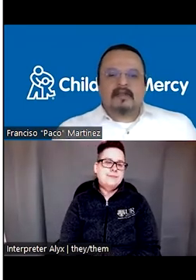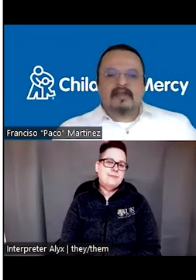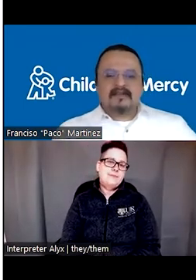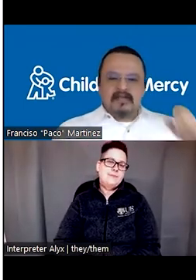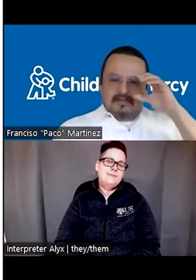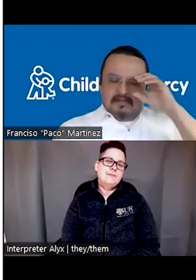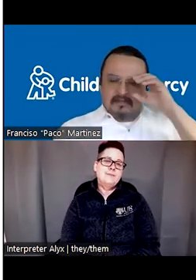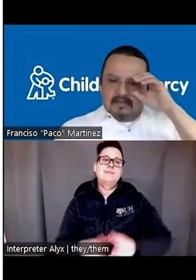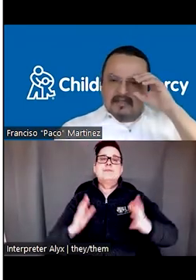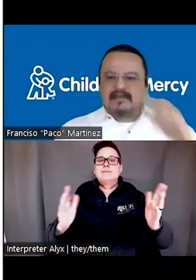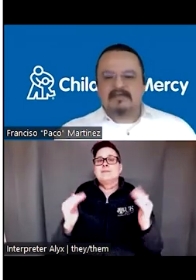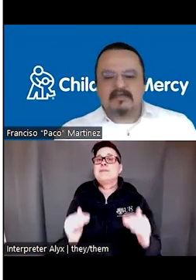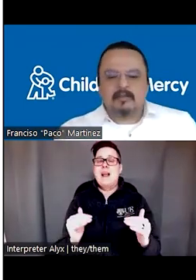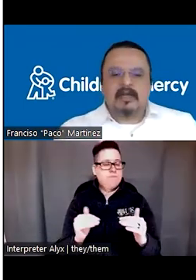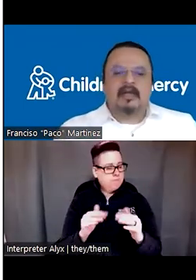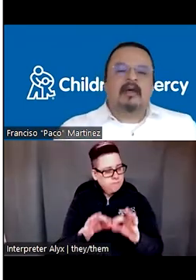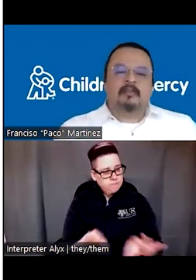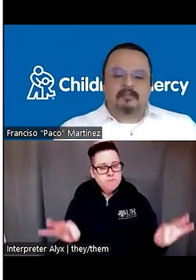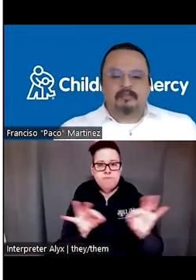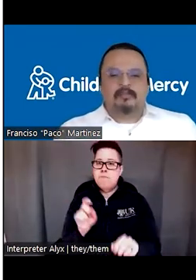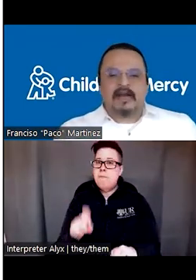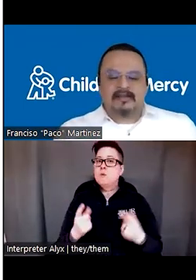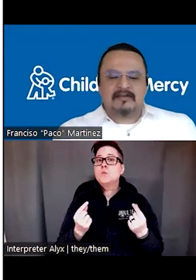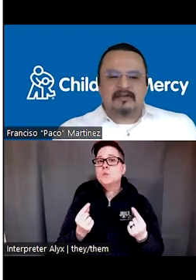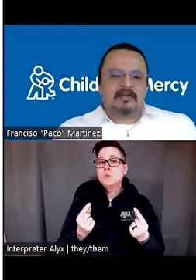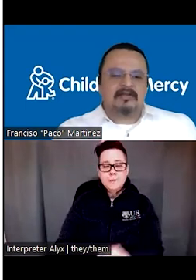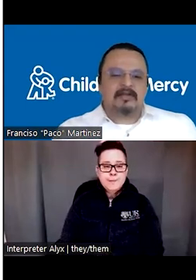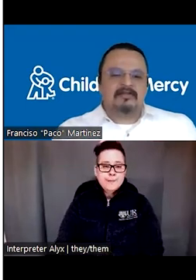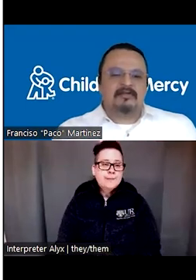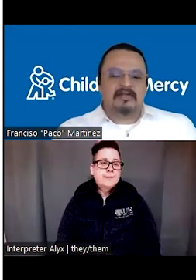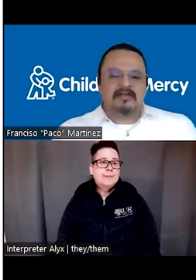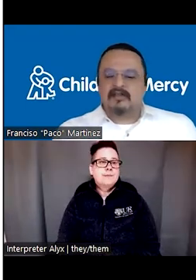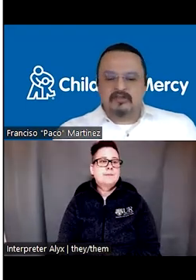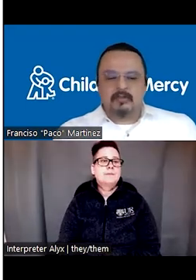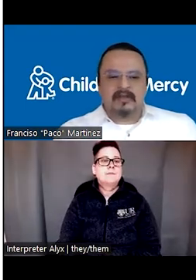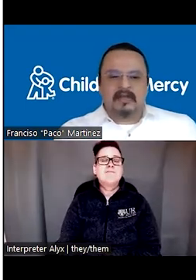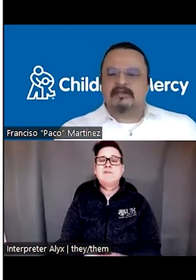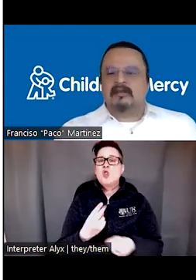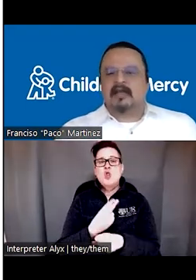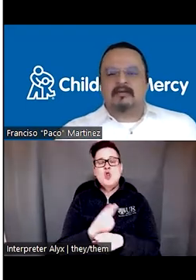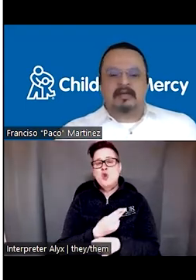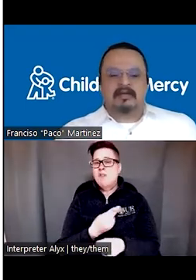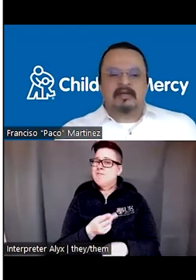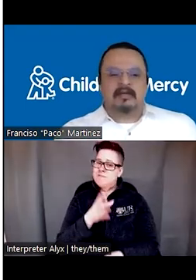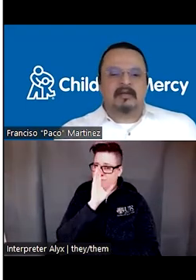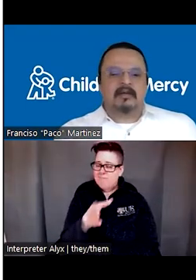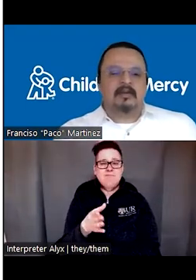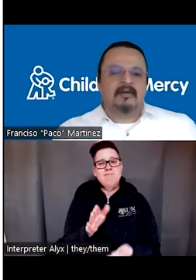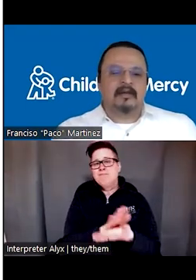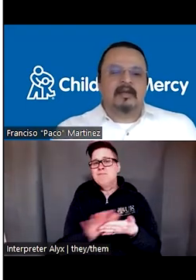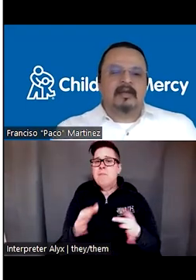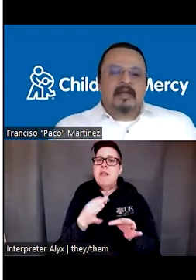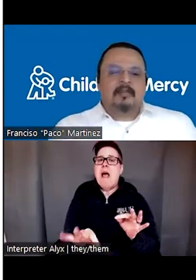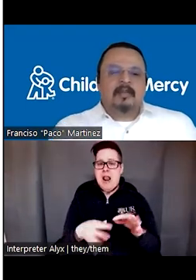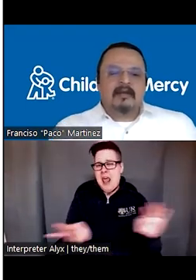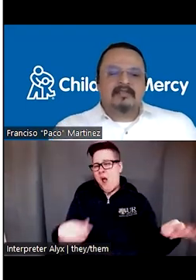The next, the next essential, uh, practice in cultural language coaching is the use of plain language that I already talked a little bit about